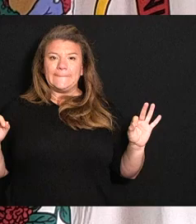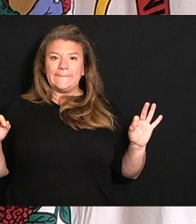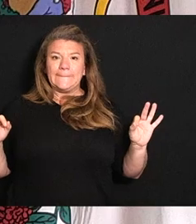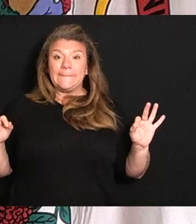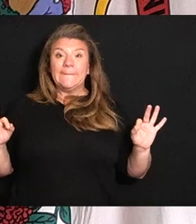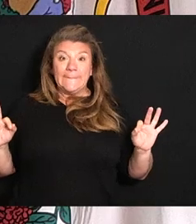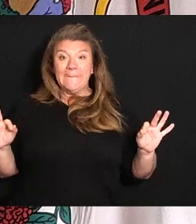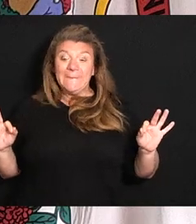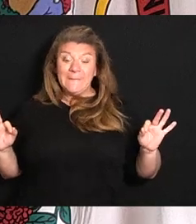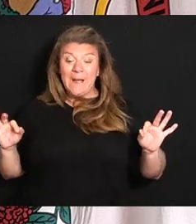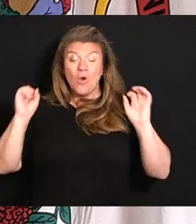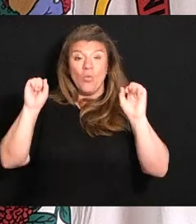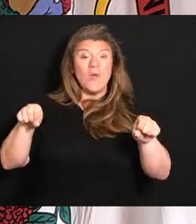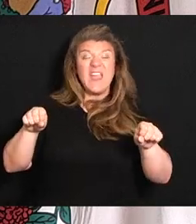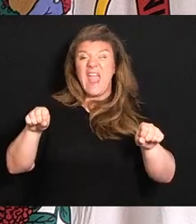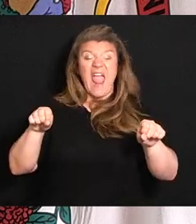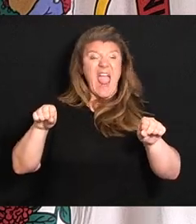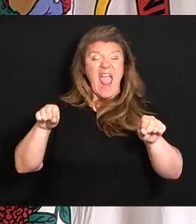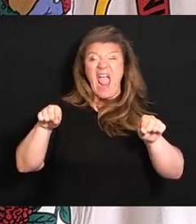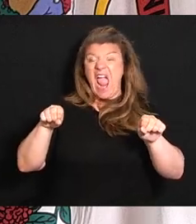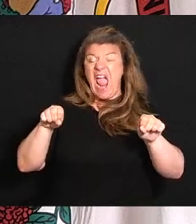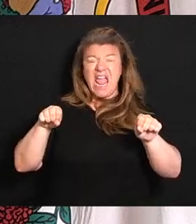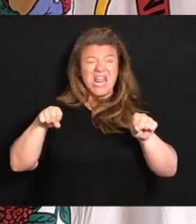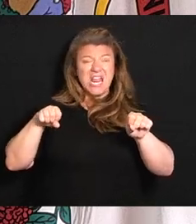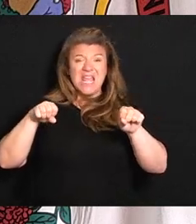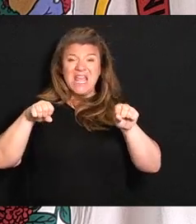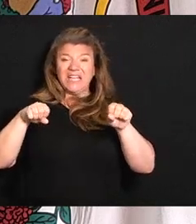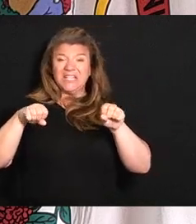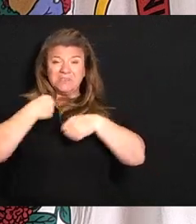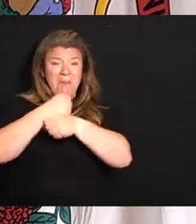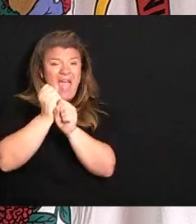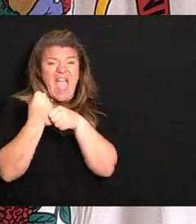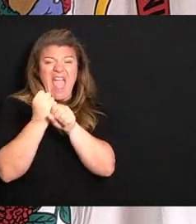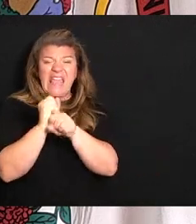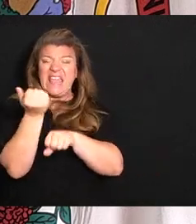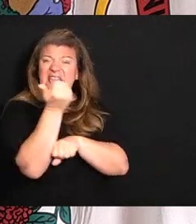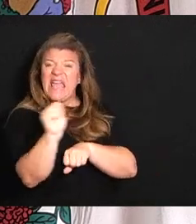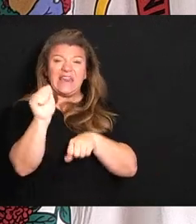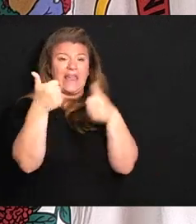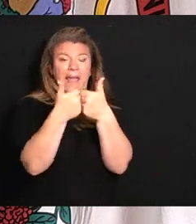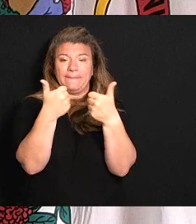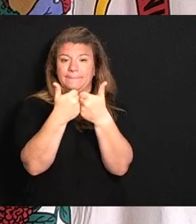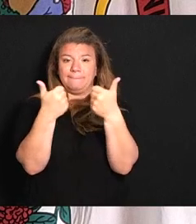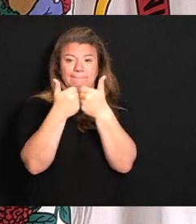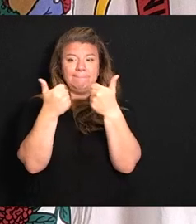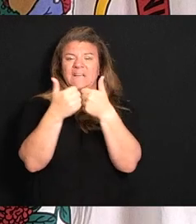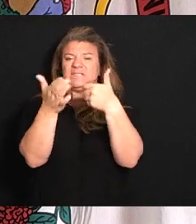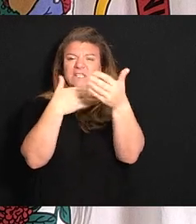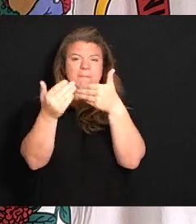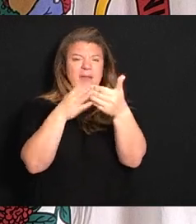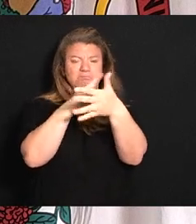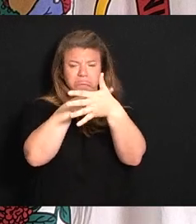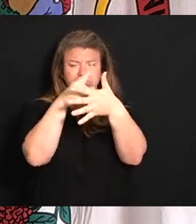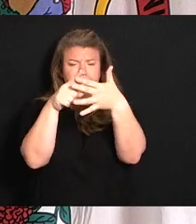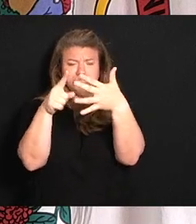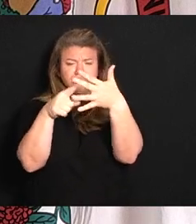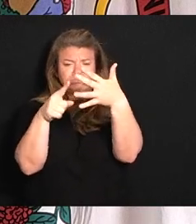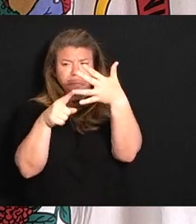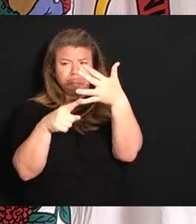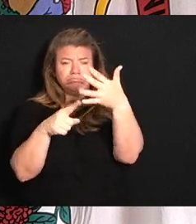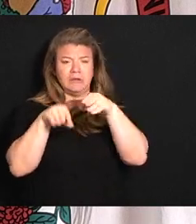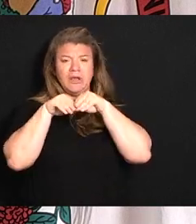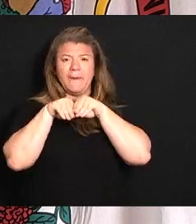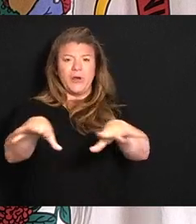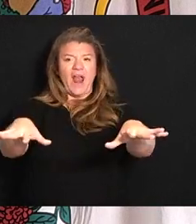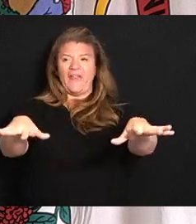We can just, we can put out the most violent games or whatever, all the different things across social media